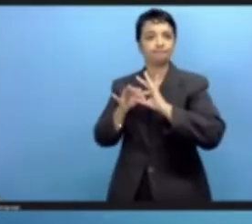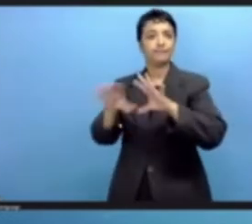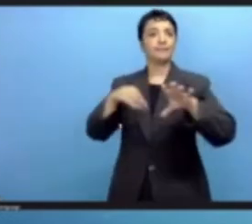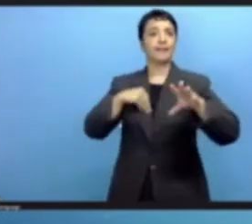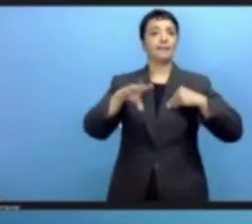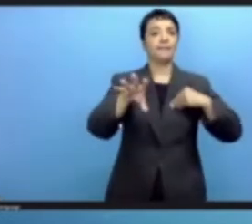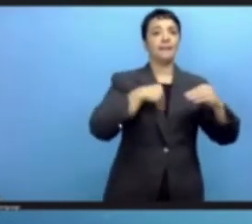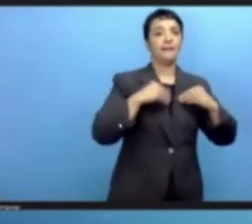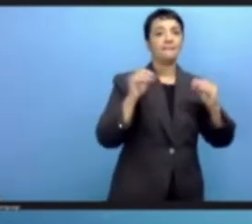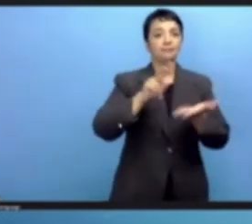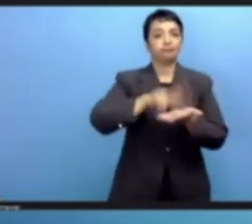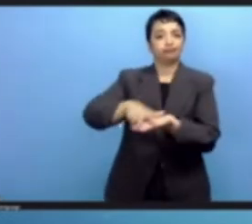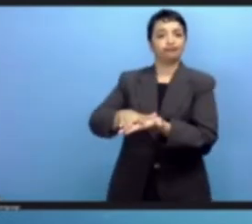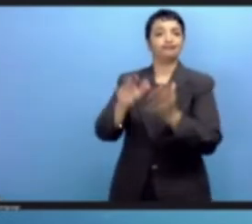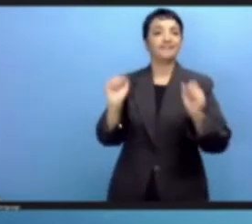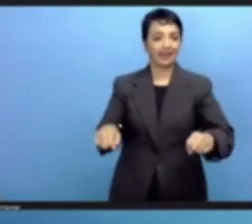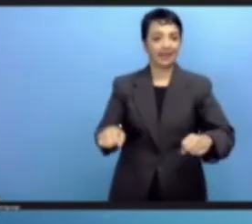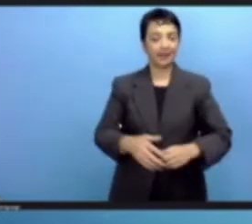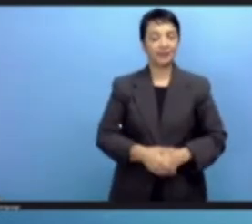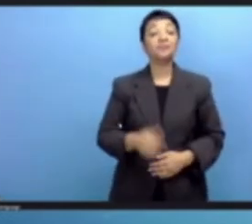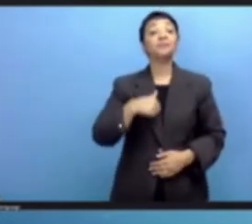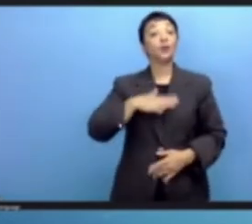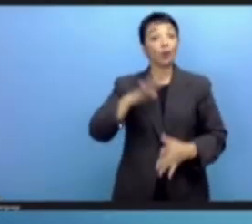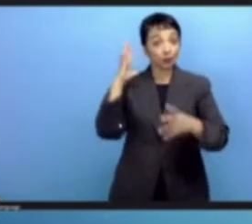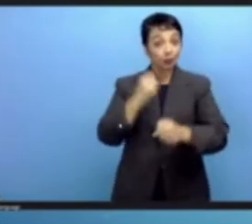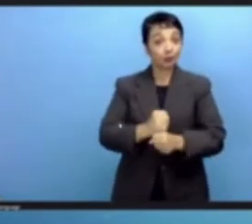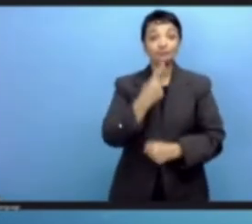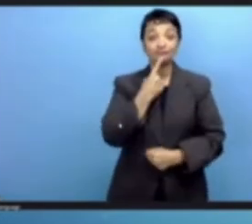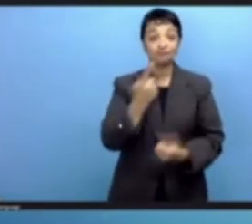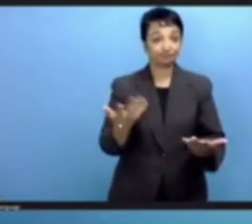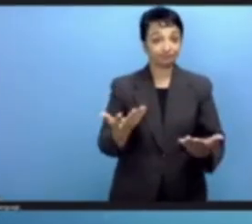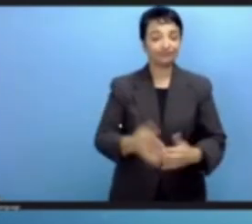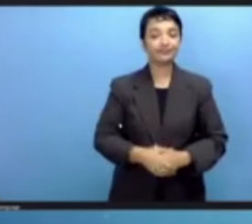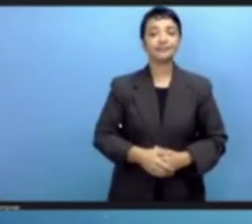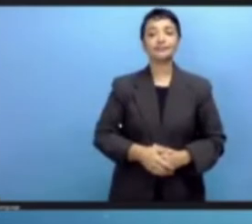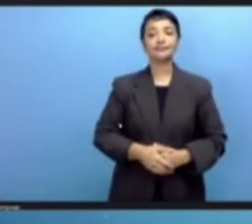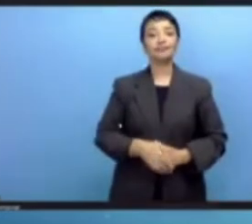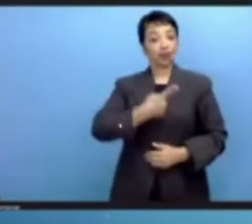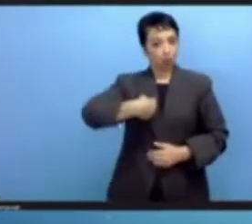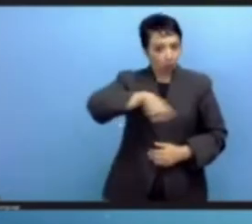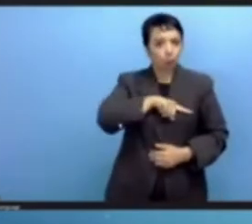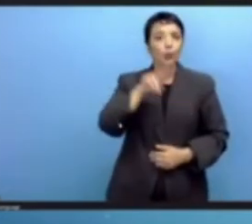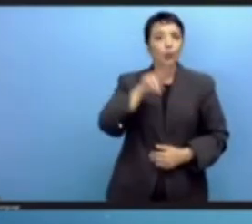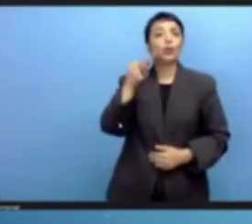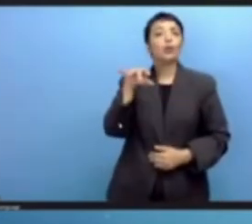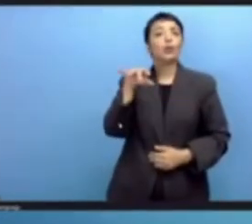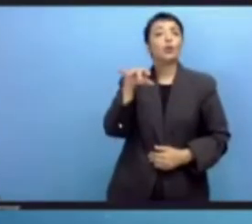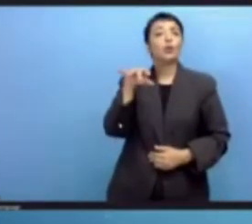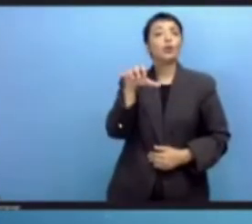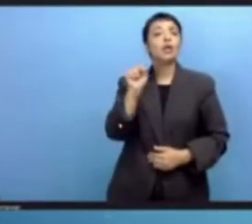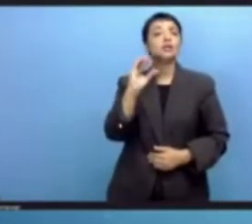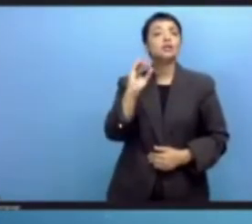Let me just conclude by saying UNESCO will continue to work closely with other members of the UN family,